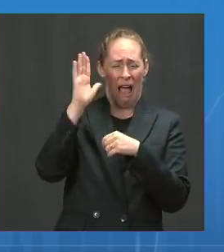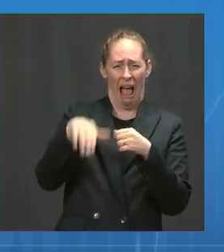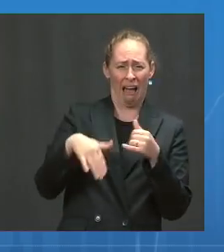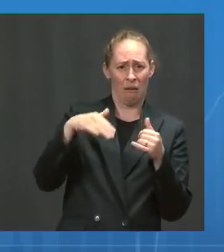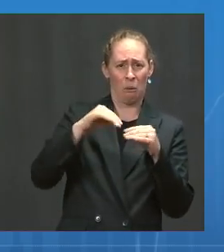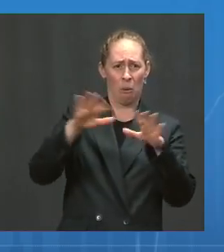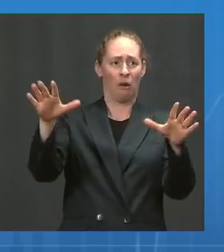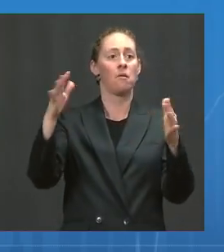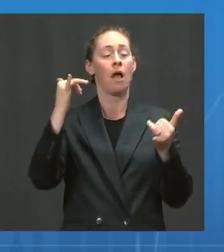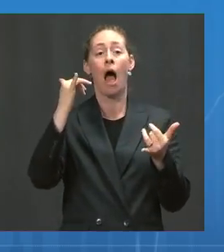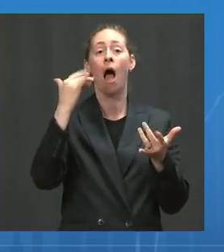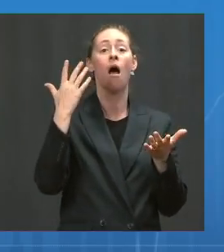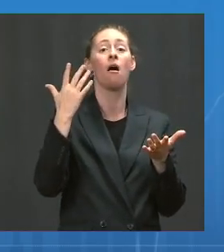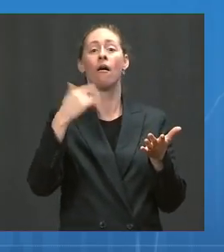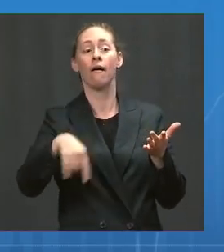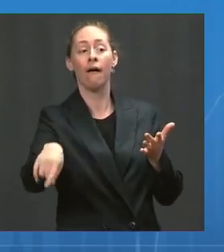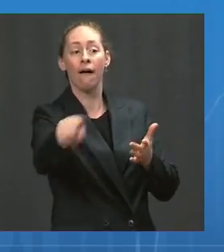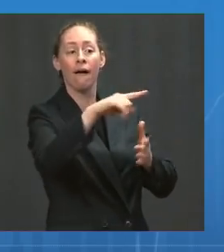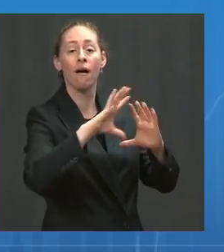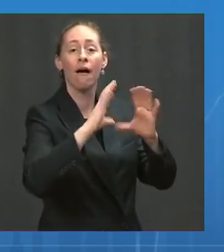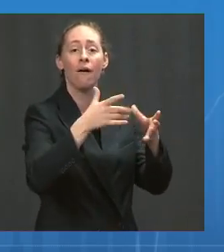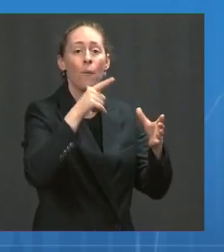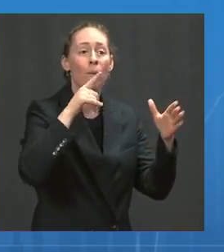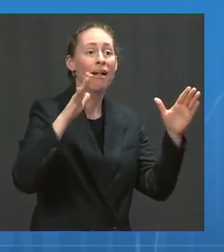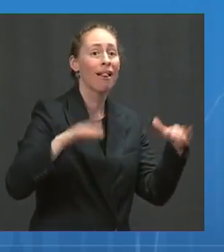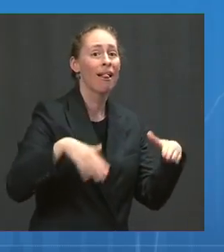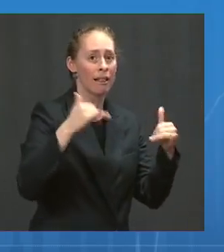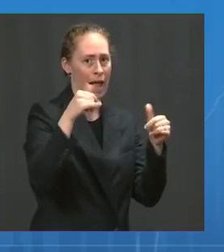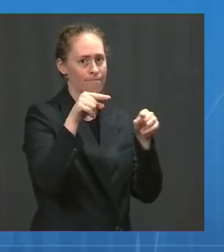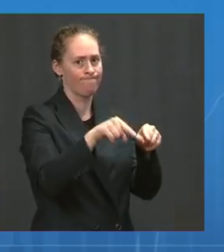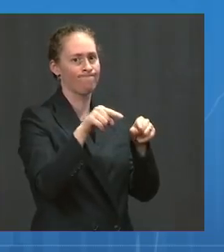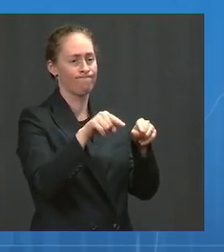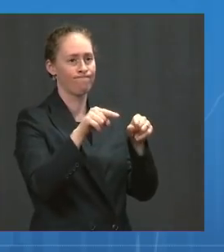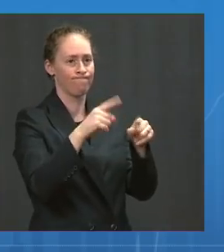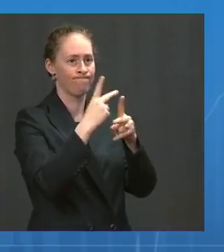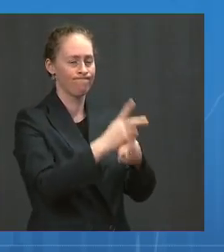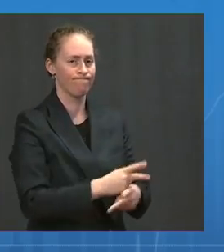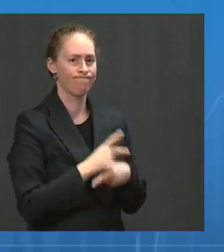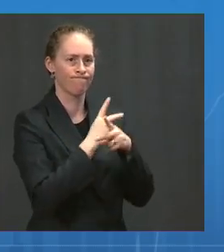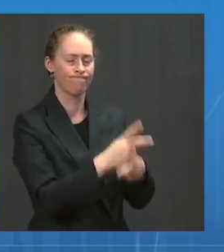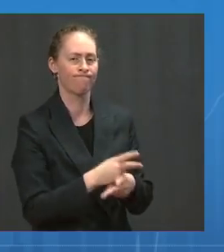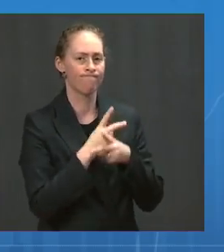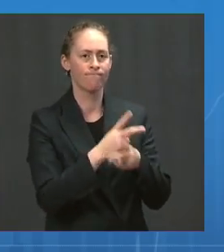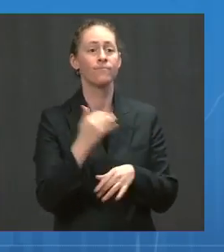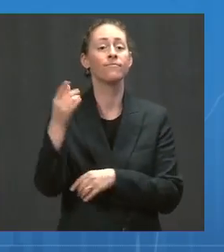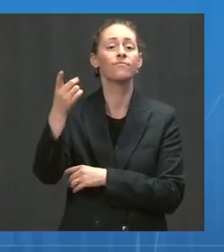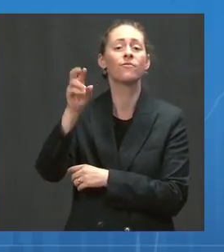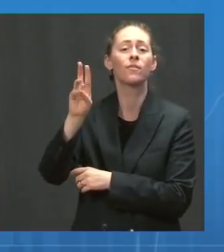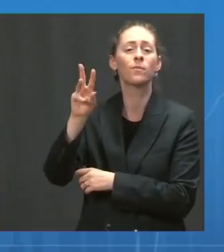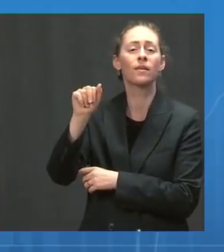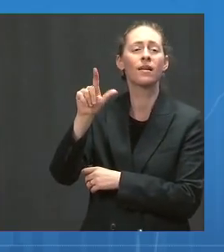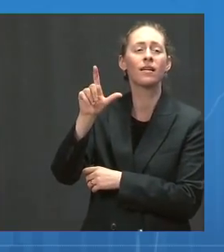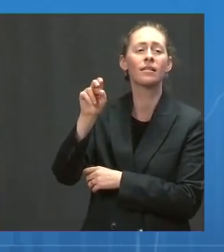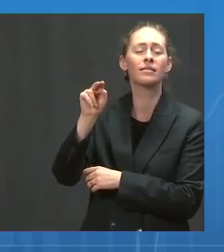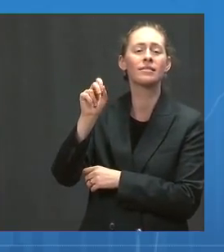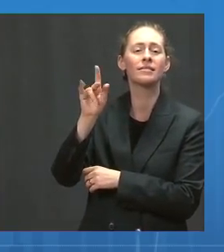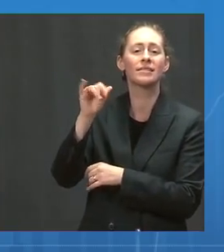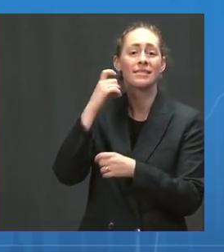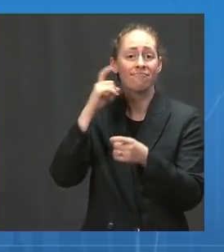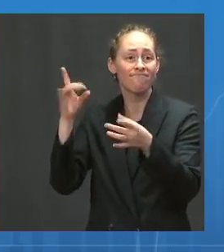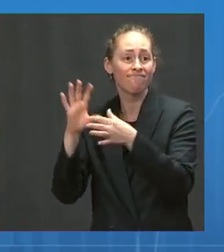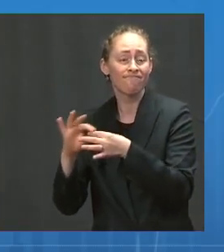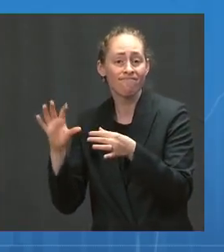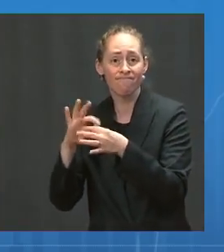unvaccinated people. As Dr. Walensky said, as the more transmissible Delta variant